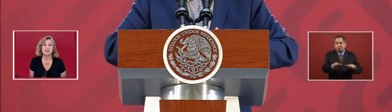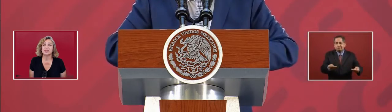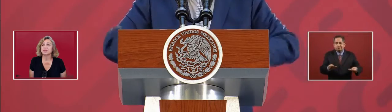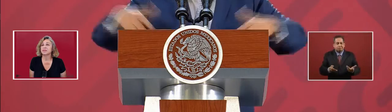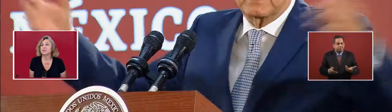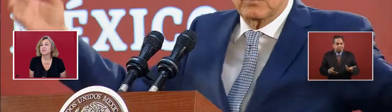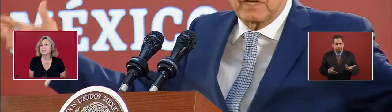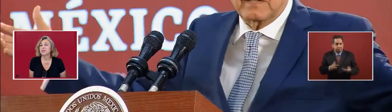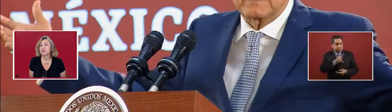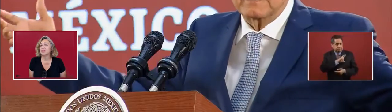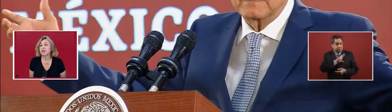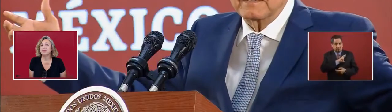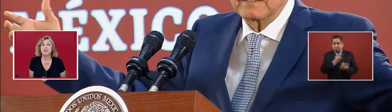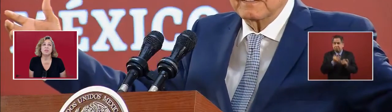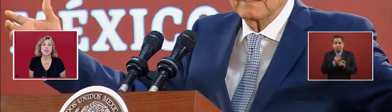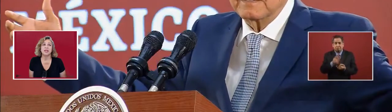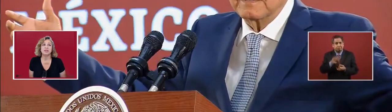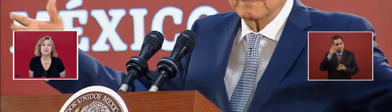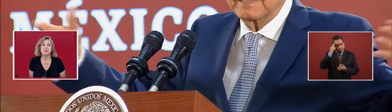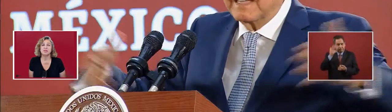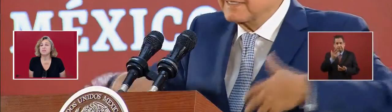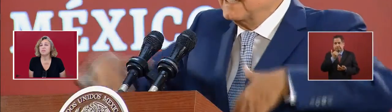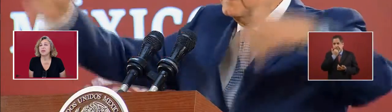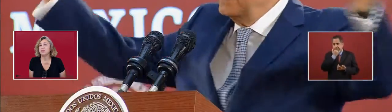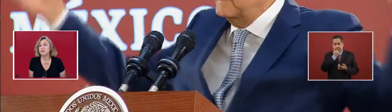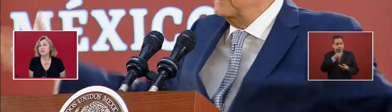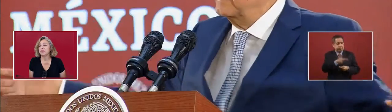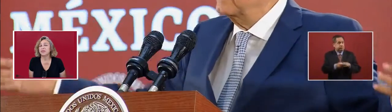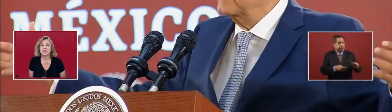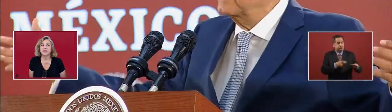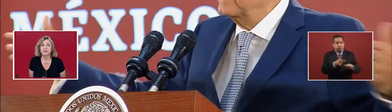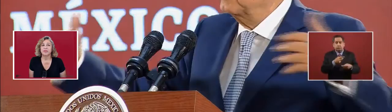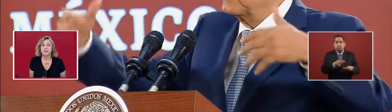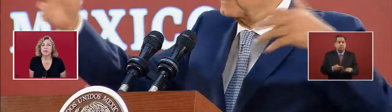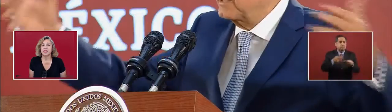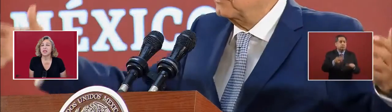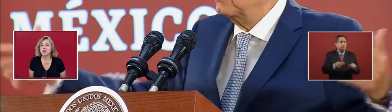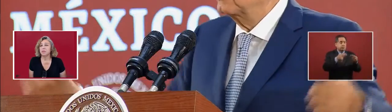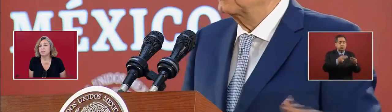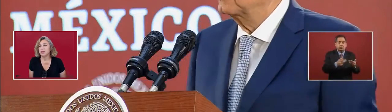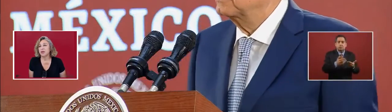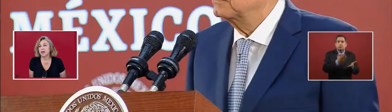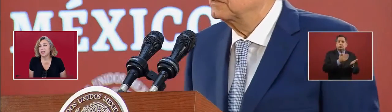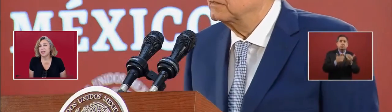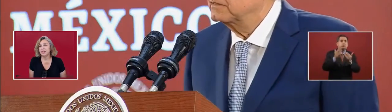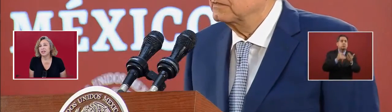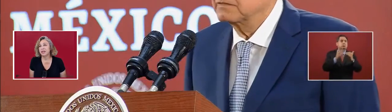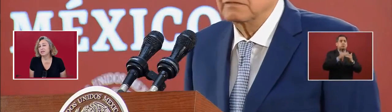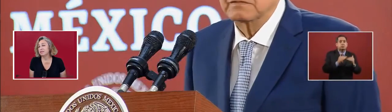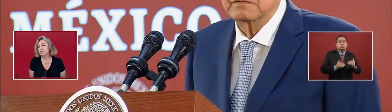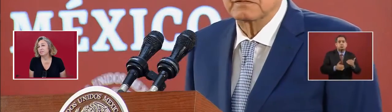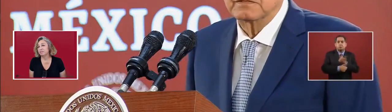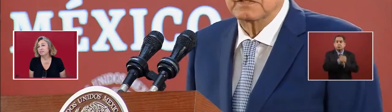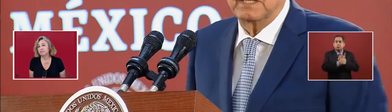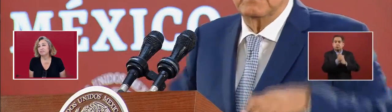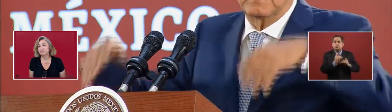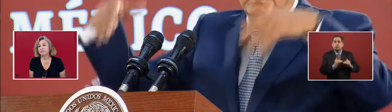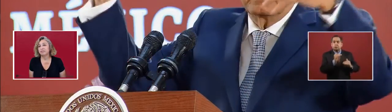or give their money to certain people, particular people. And then